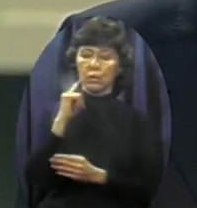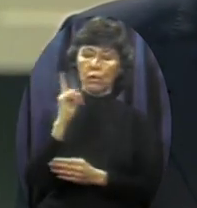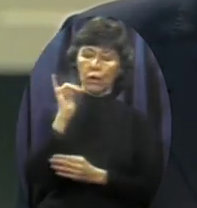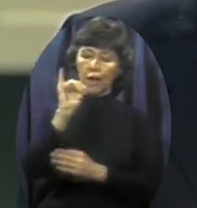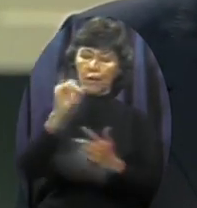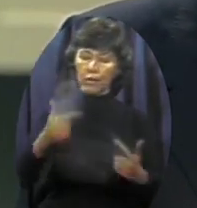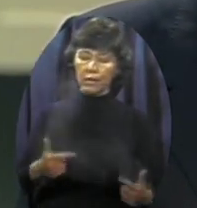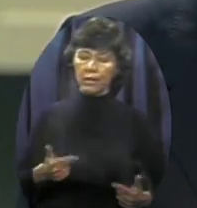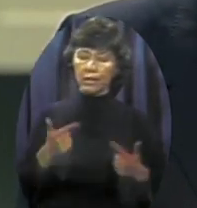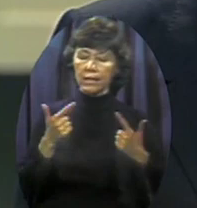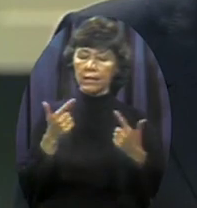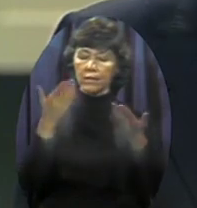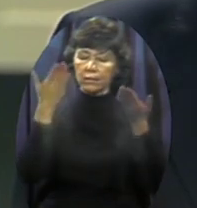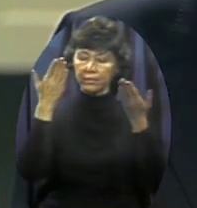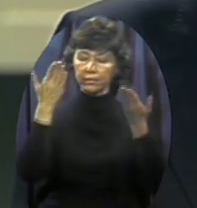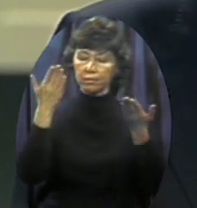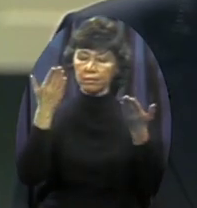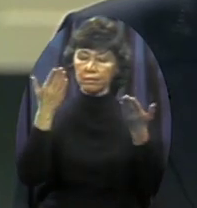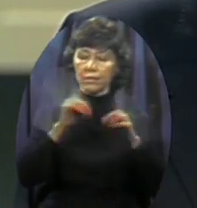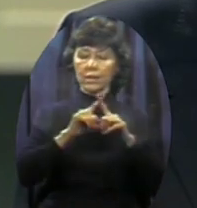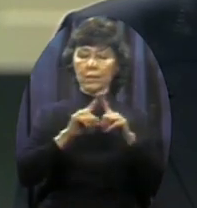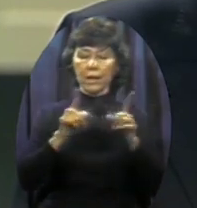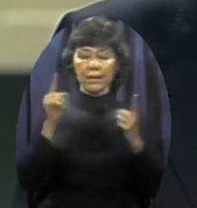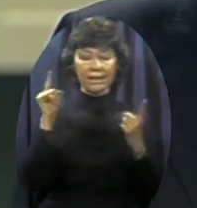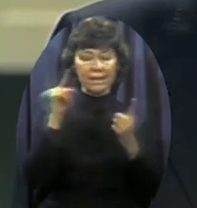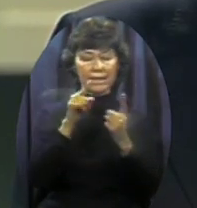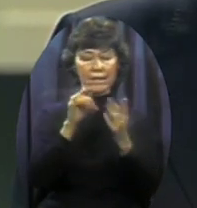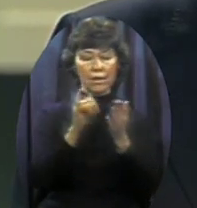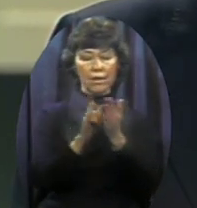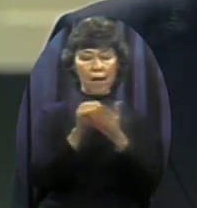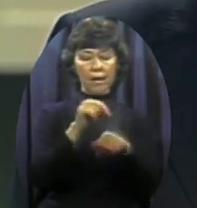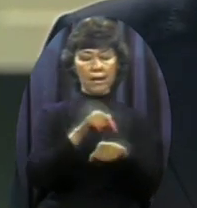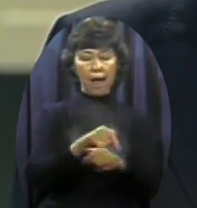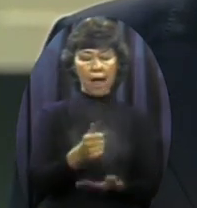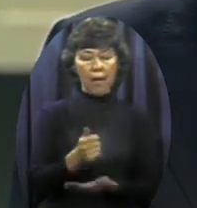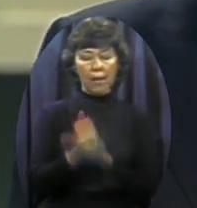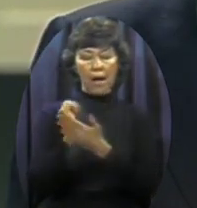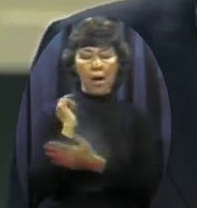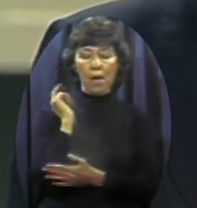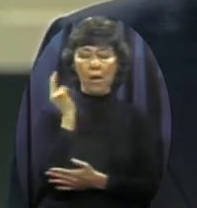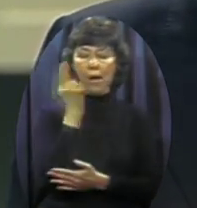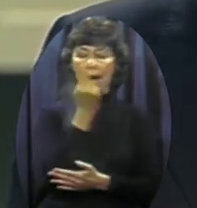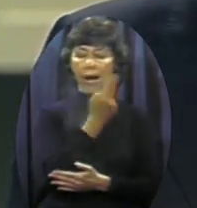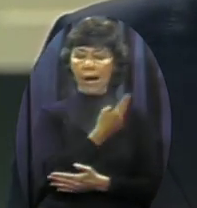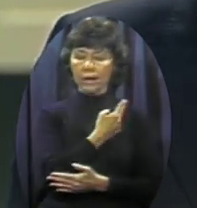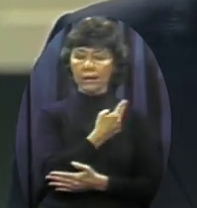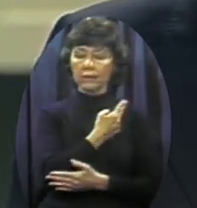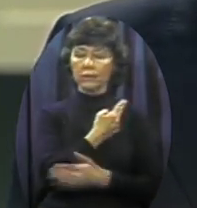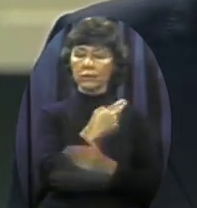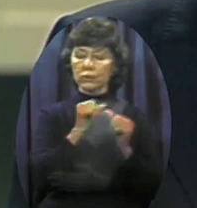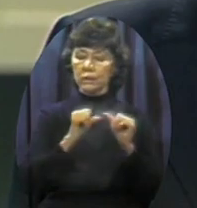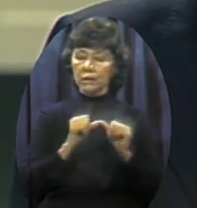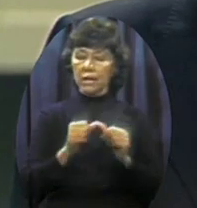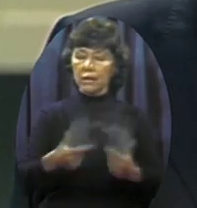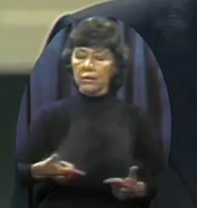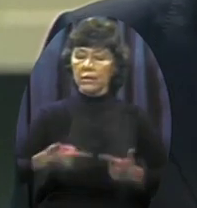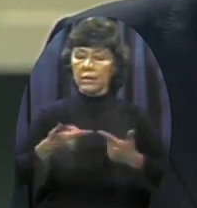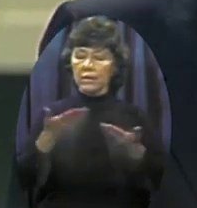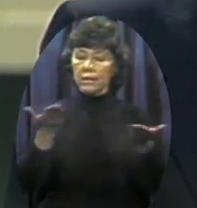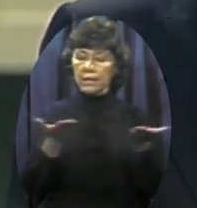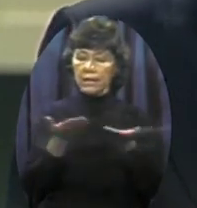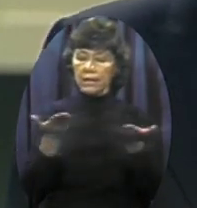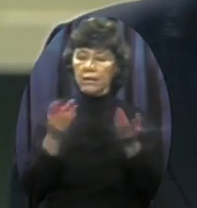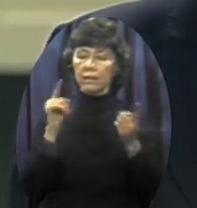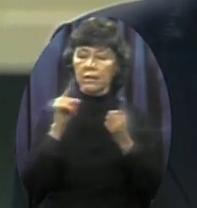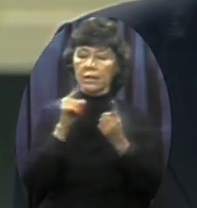Oh God help us to occupy till you come And our Father help us not to be fatalist But cause us to be